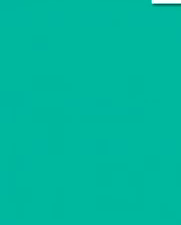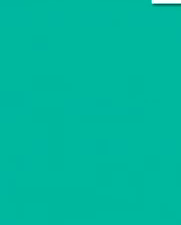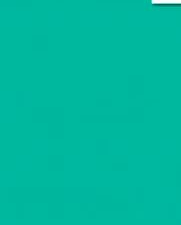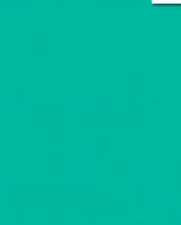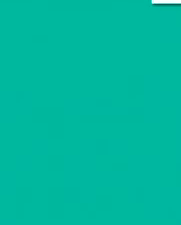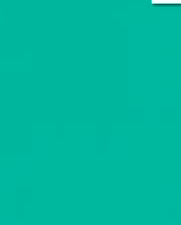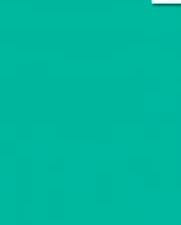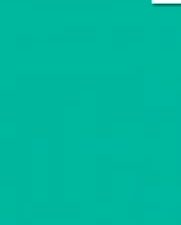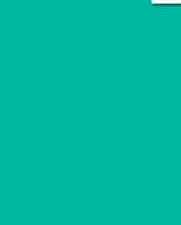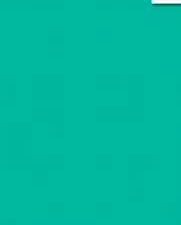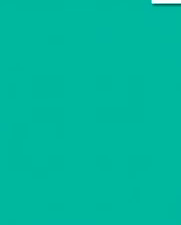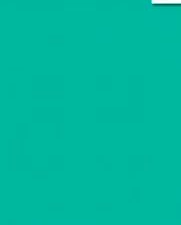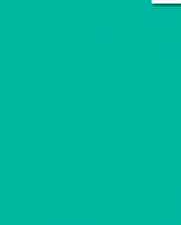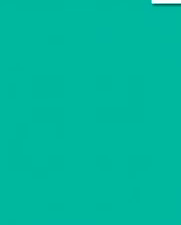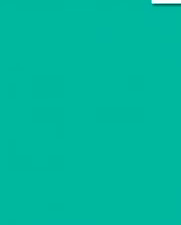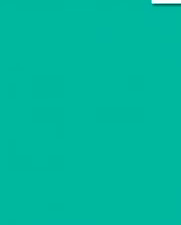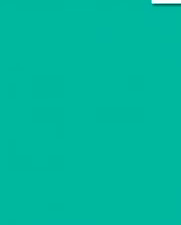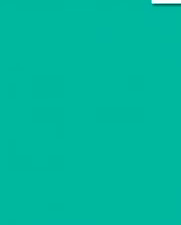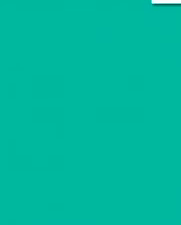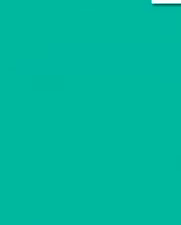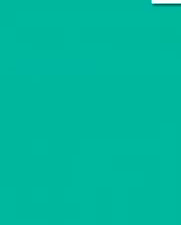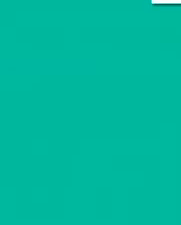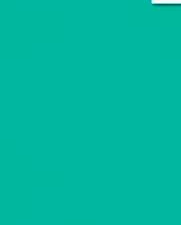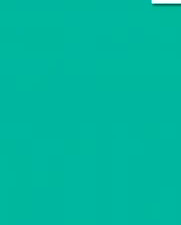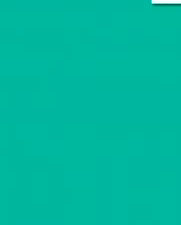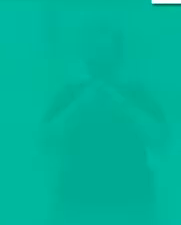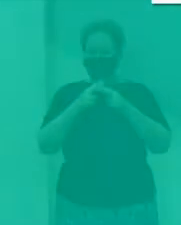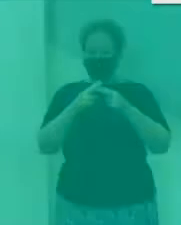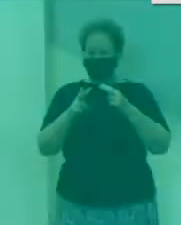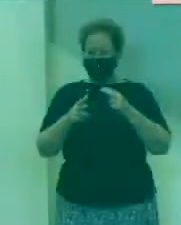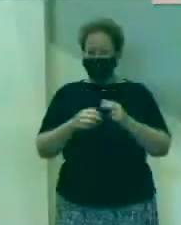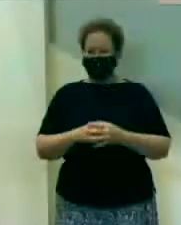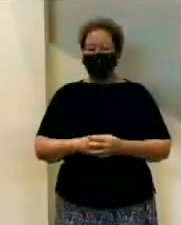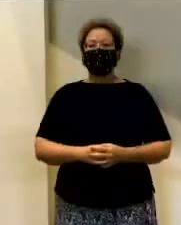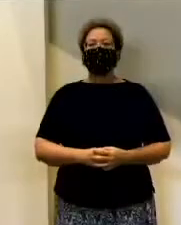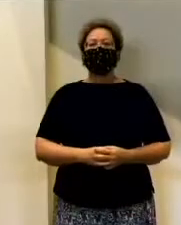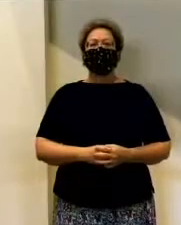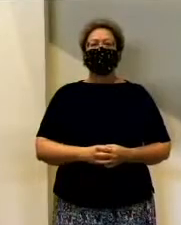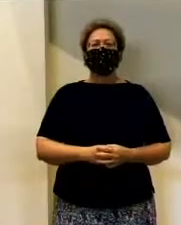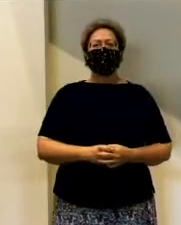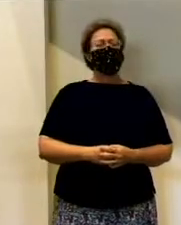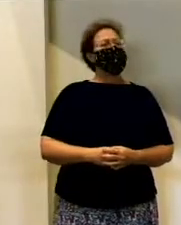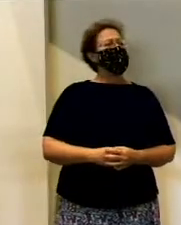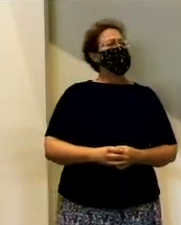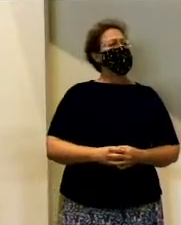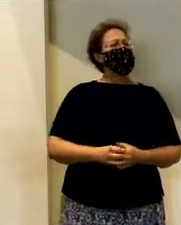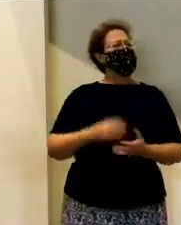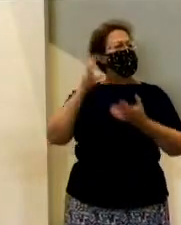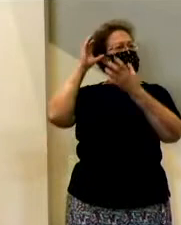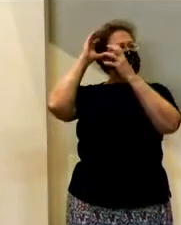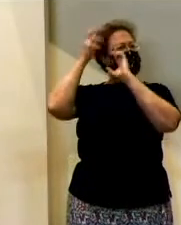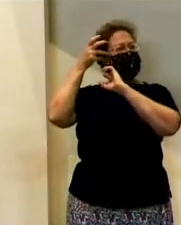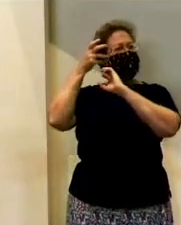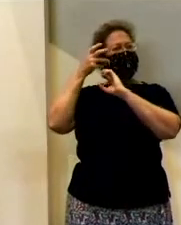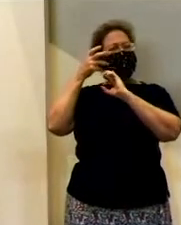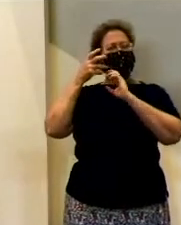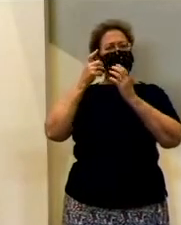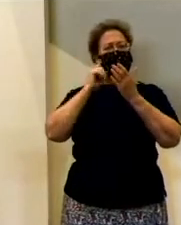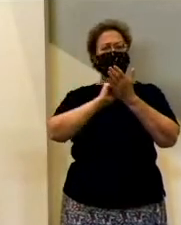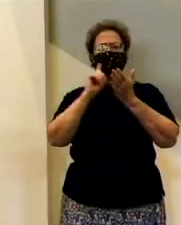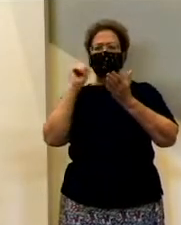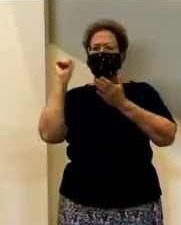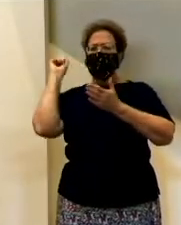heads, because your redemption is drawing near. Now, this might sound kind of confusing, because last weekend,